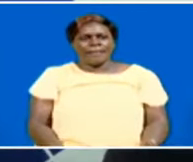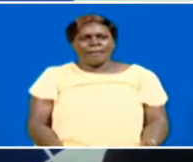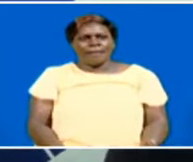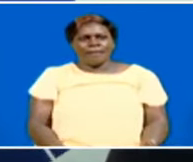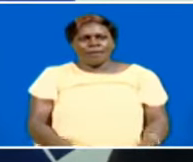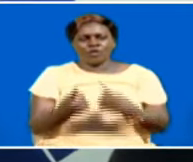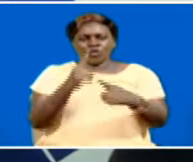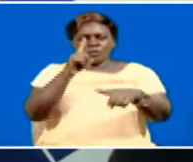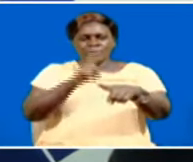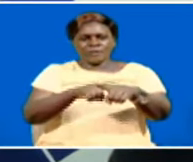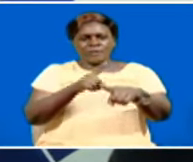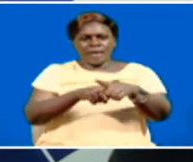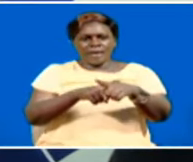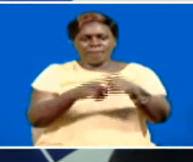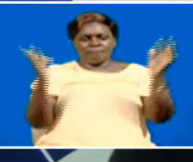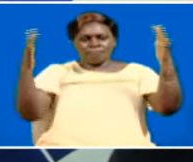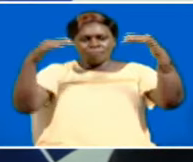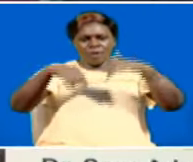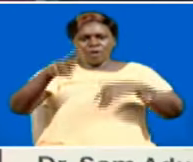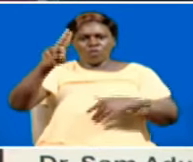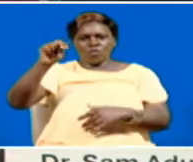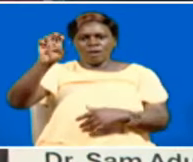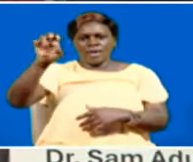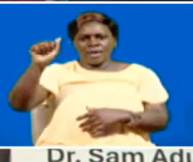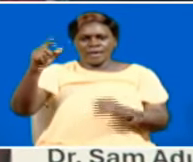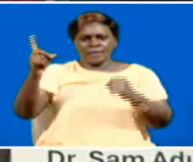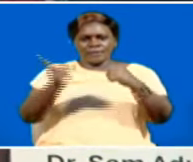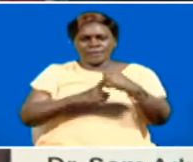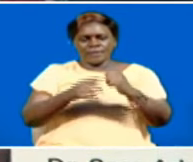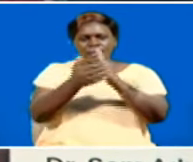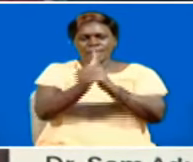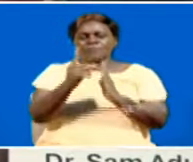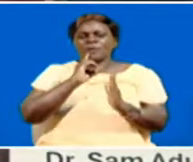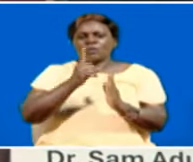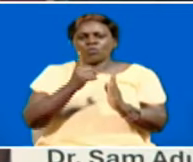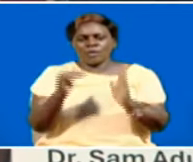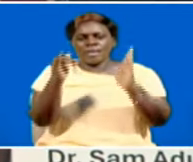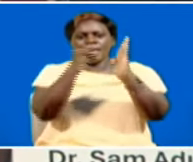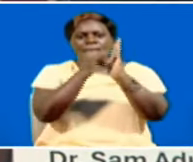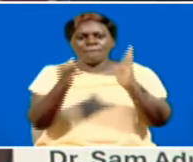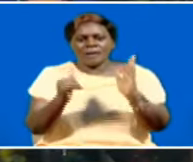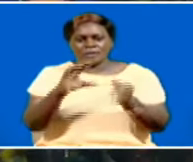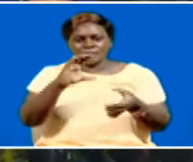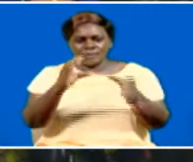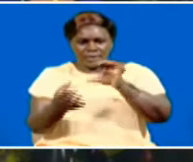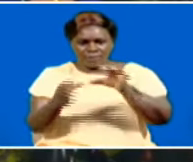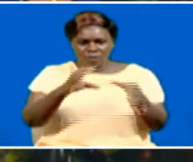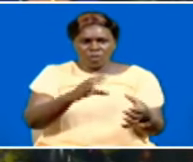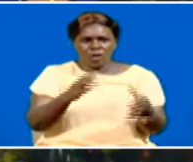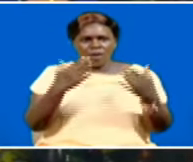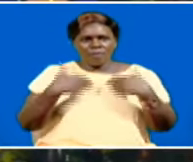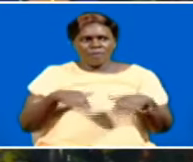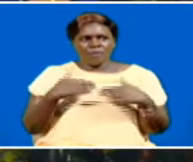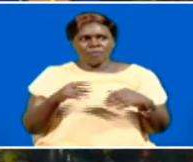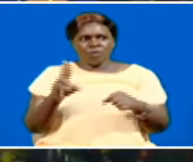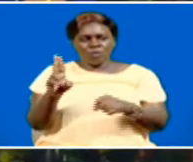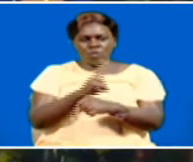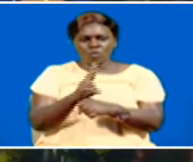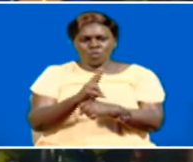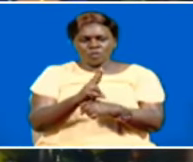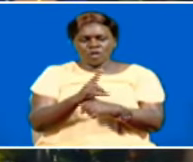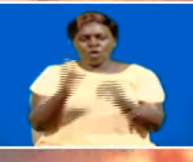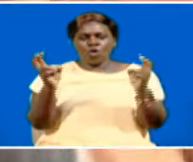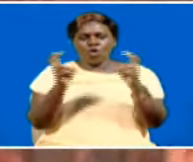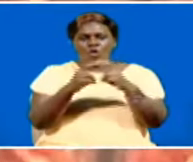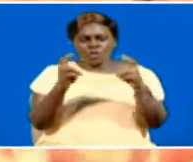Speaking during a side event at the UNEA 6, the experts warned that the impacts of these chemicals that people and animals come into